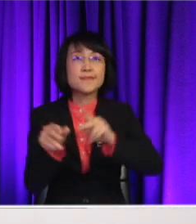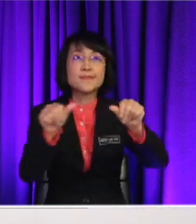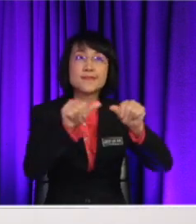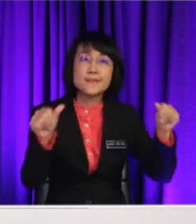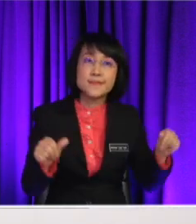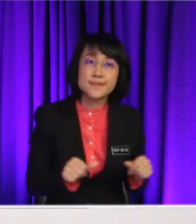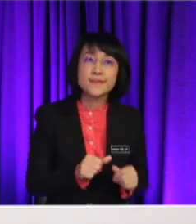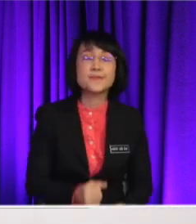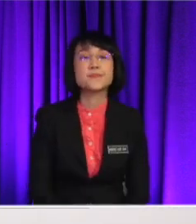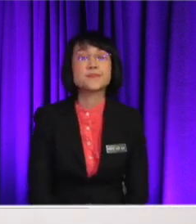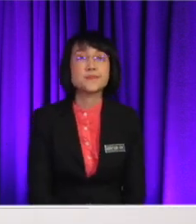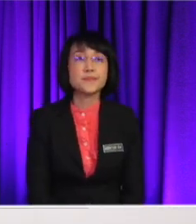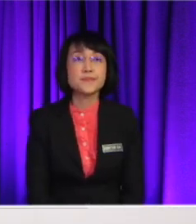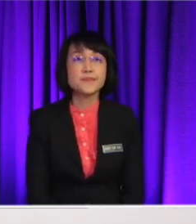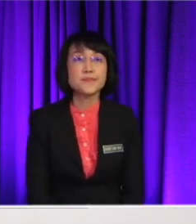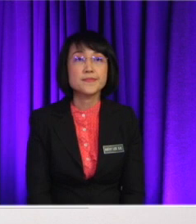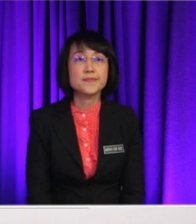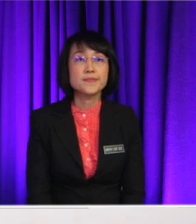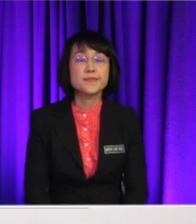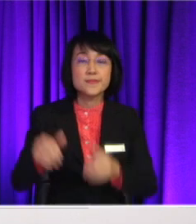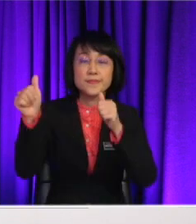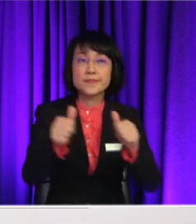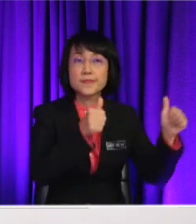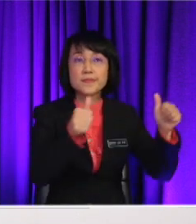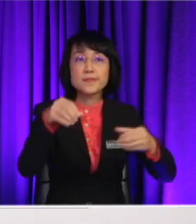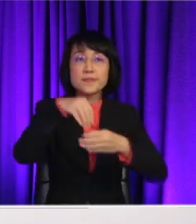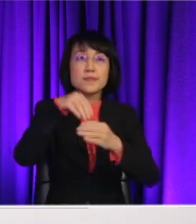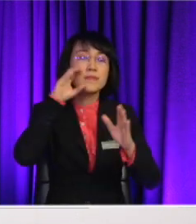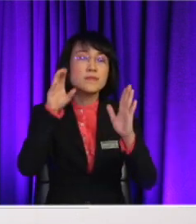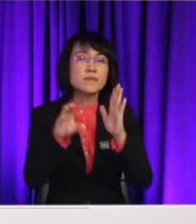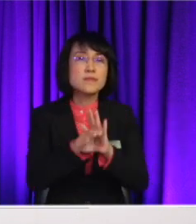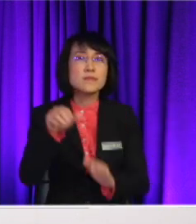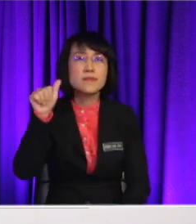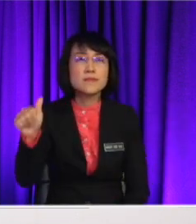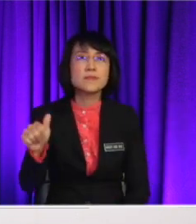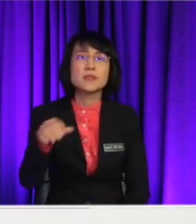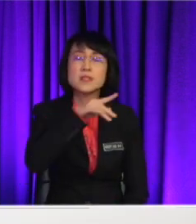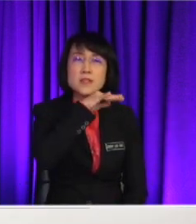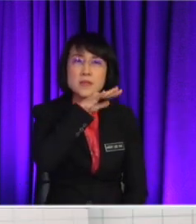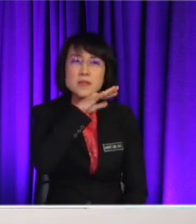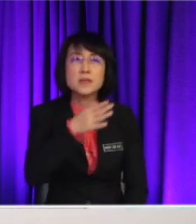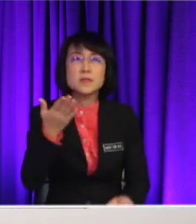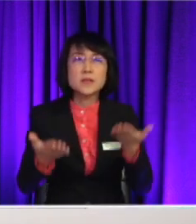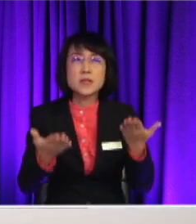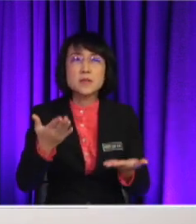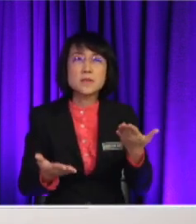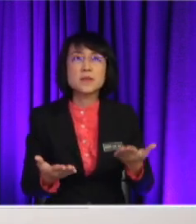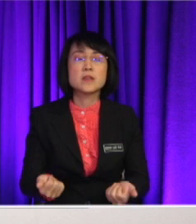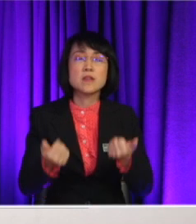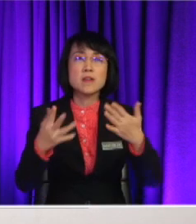From picture above, I realised that the air in picture A seems polluted And it may cause some harmful disease to the resident